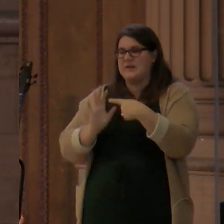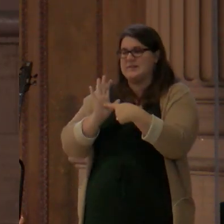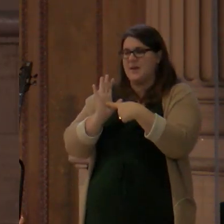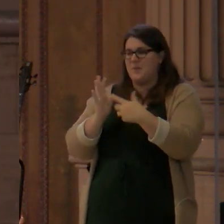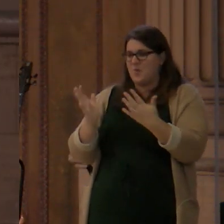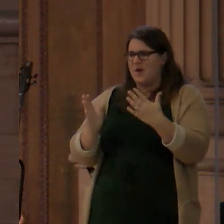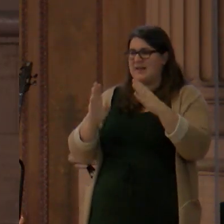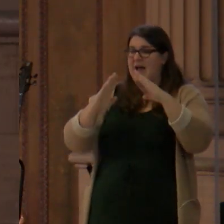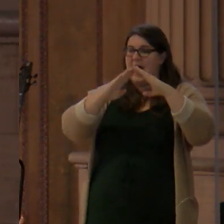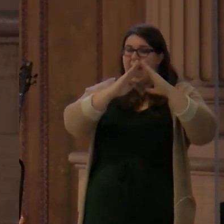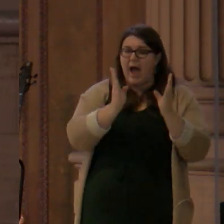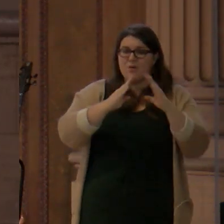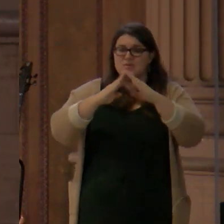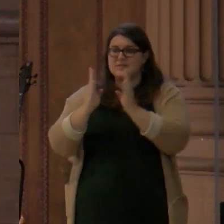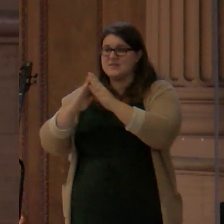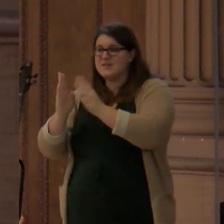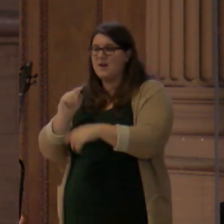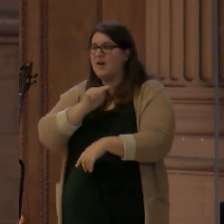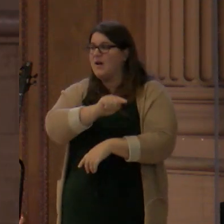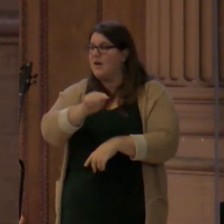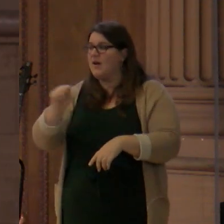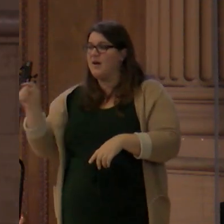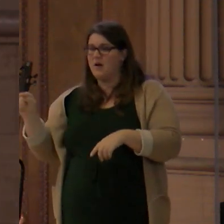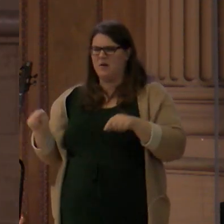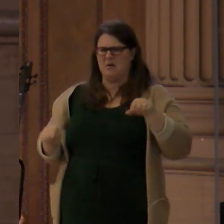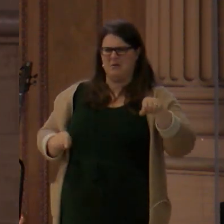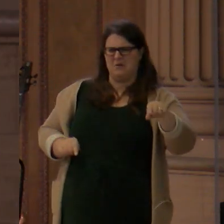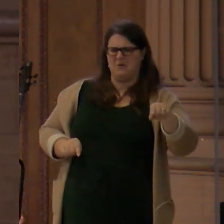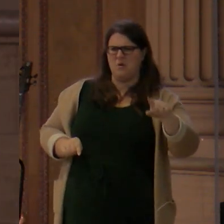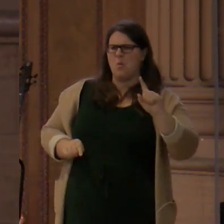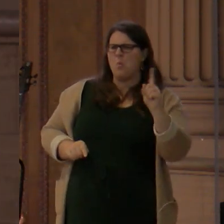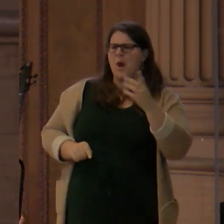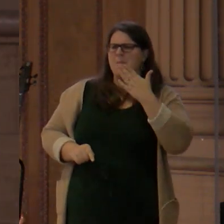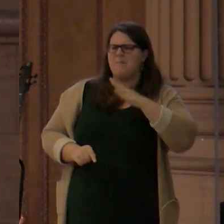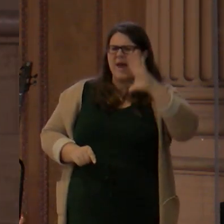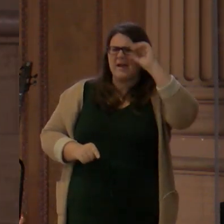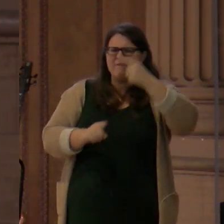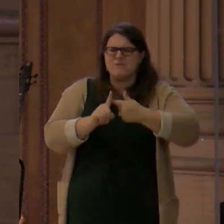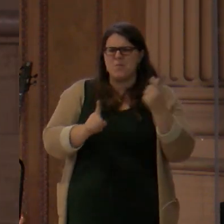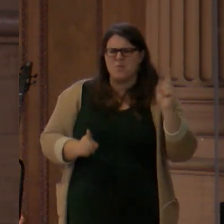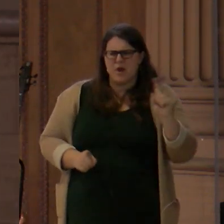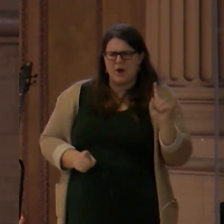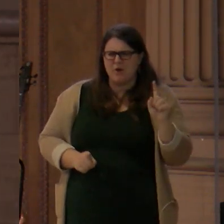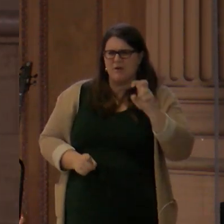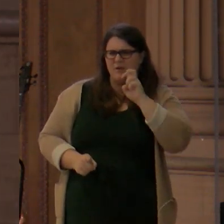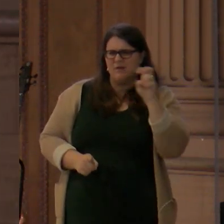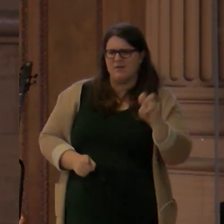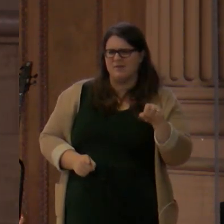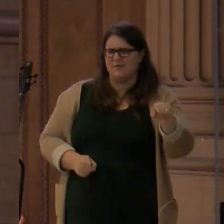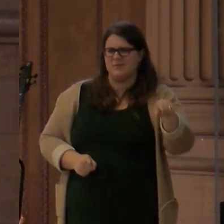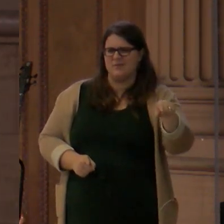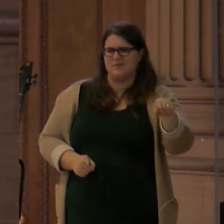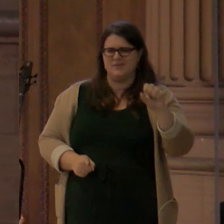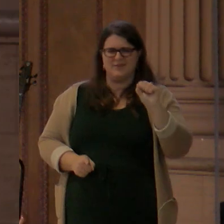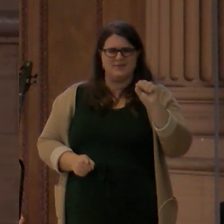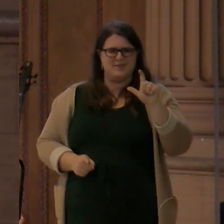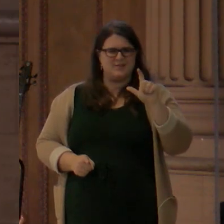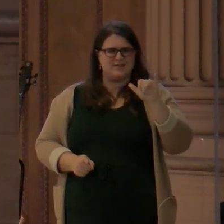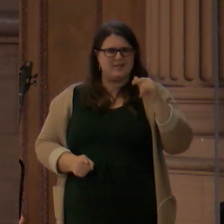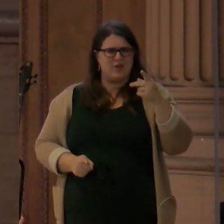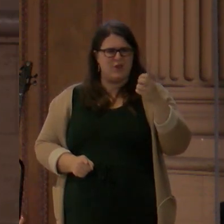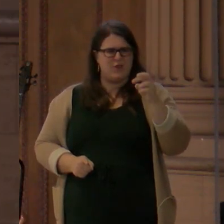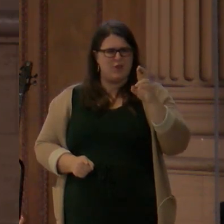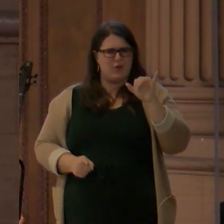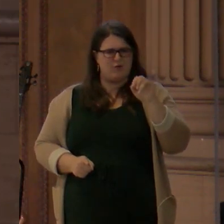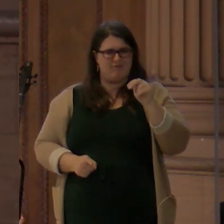Hogwarts, the one where all of the bad guys come from, is called Slytherin. The snake is its symbol. Right? There's so many